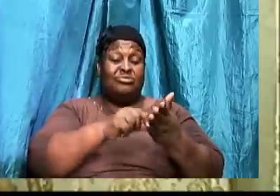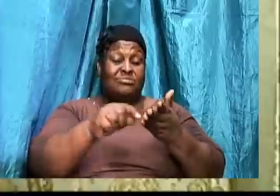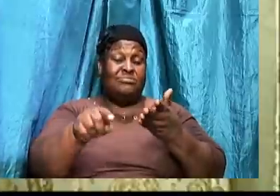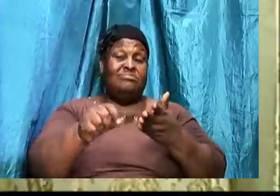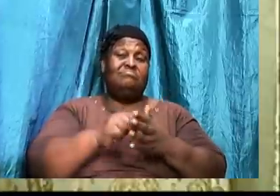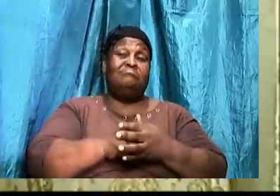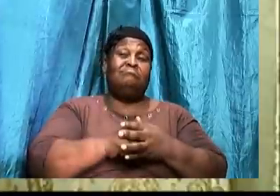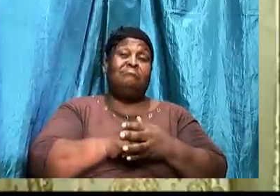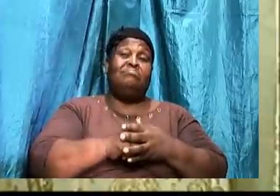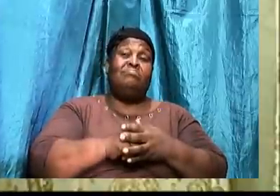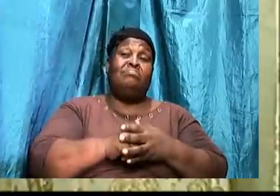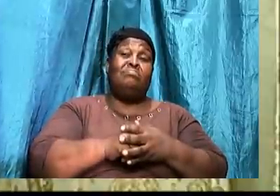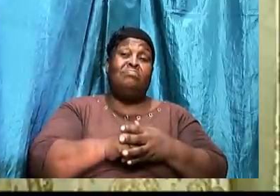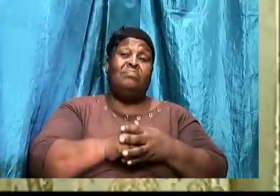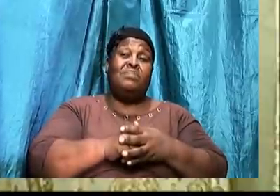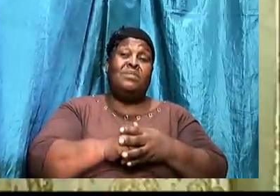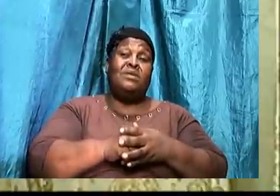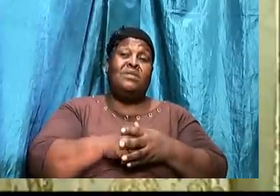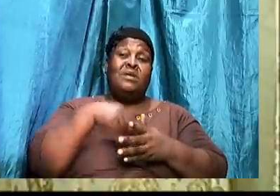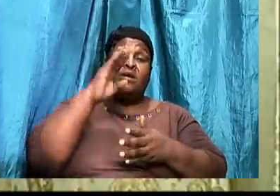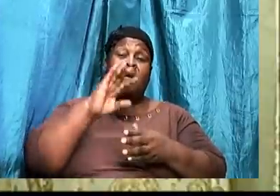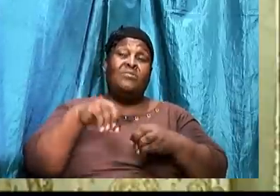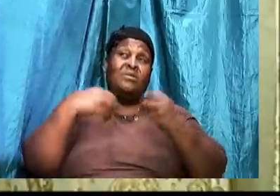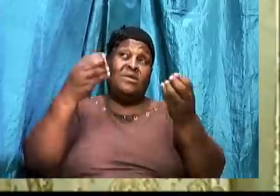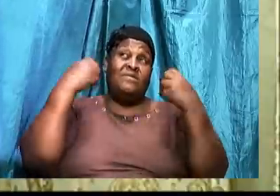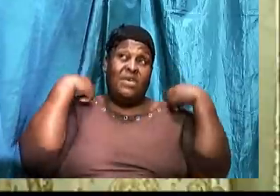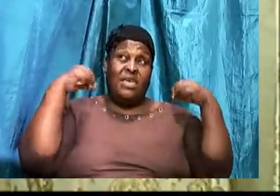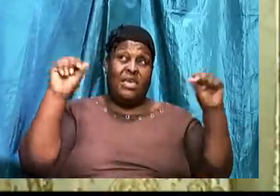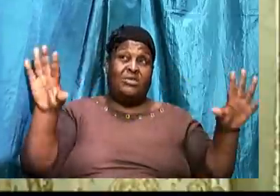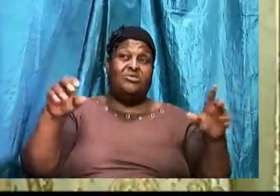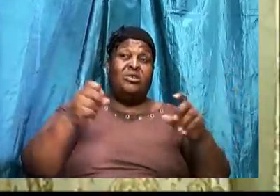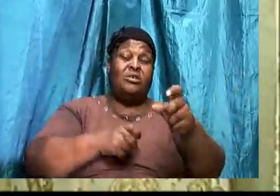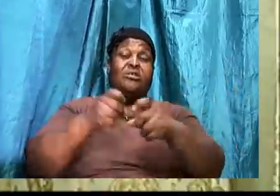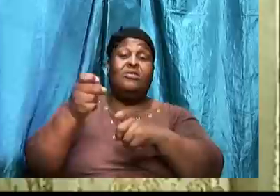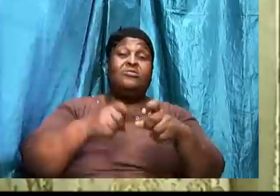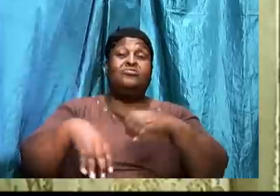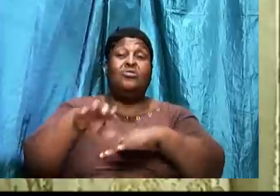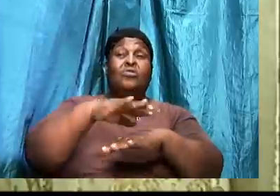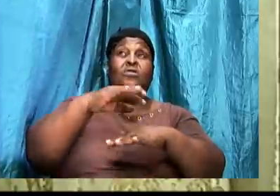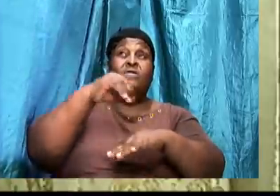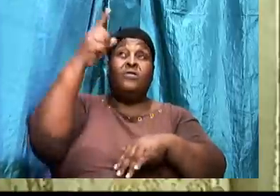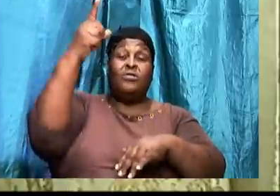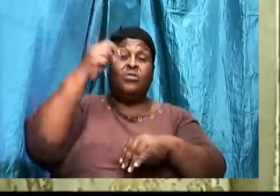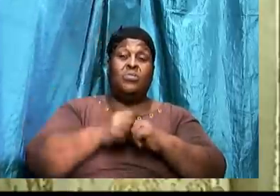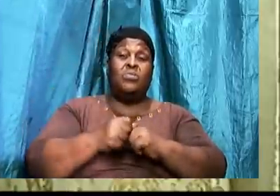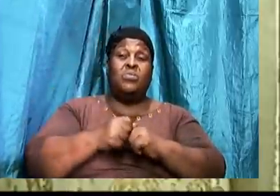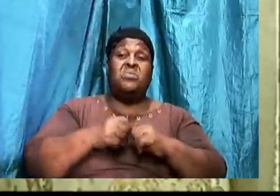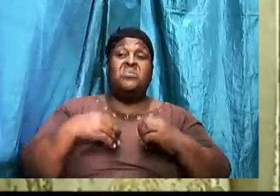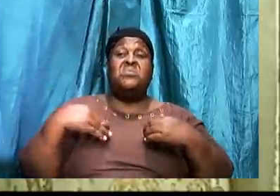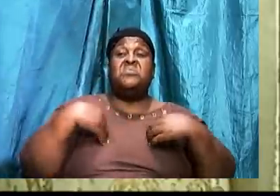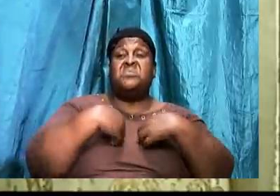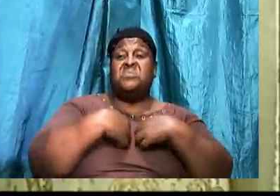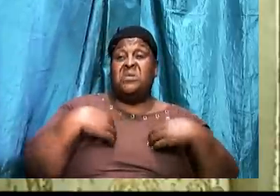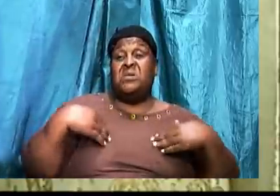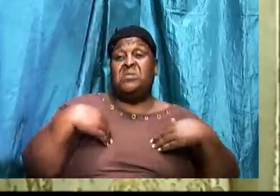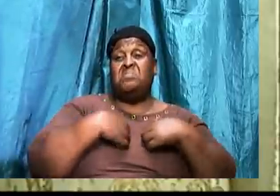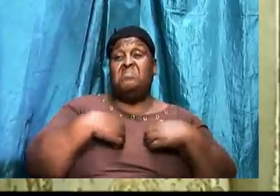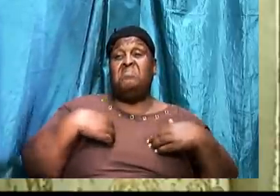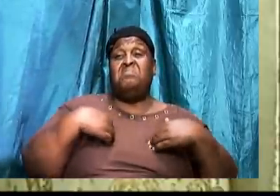That he will give his angels charge. Over thee. In the animal references. Are